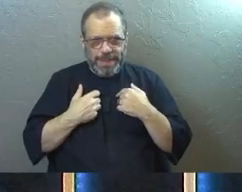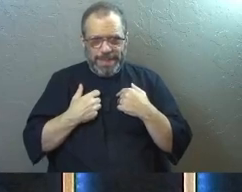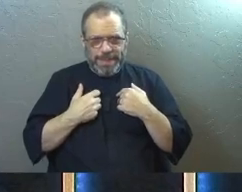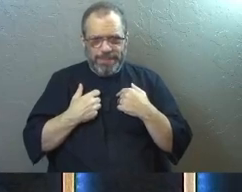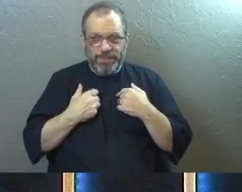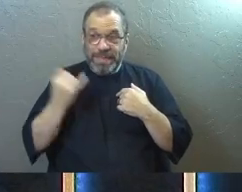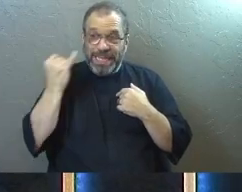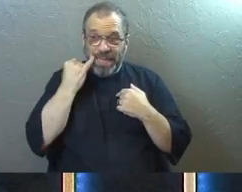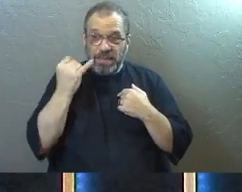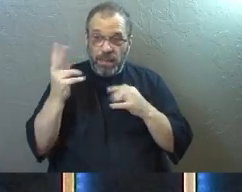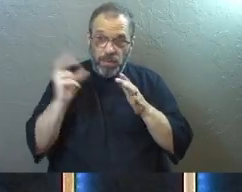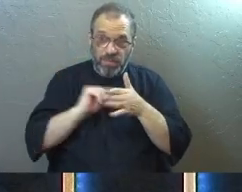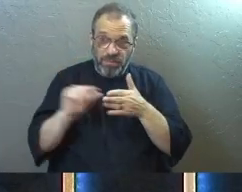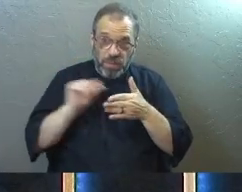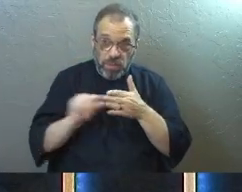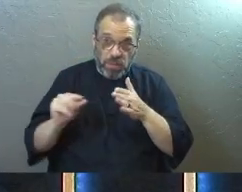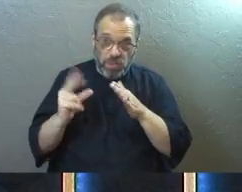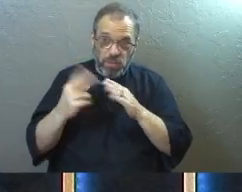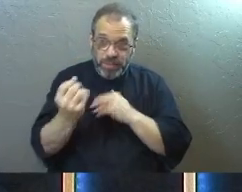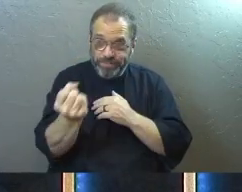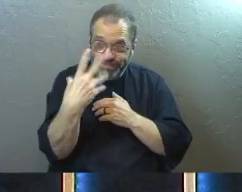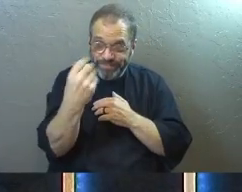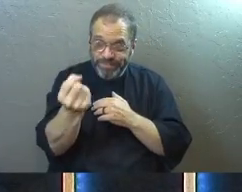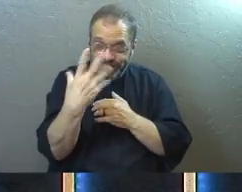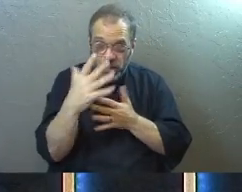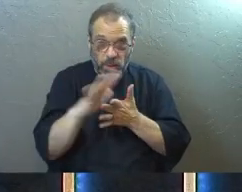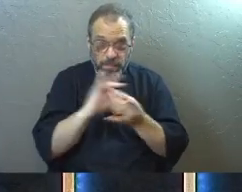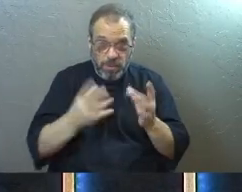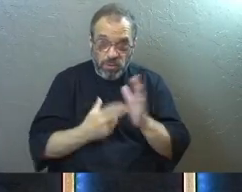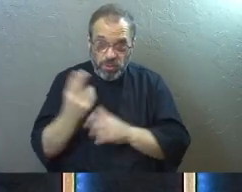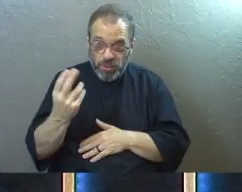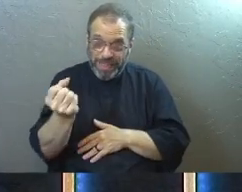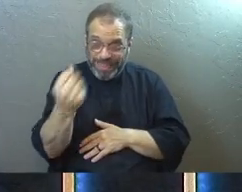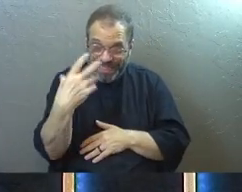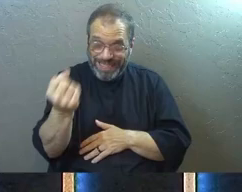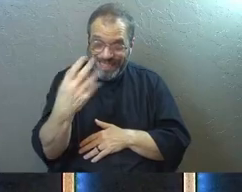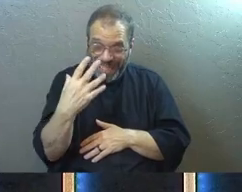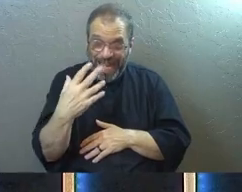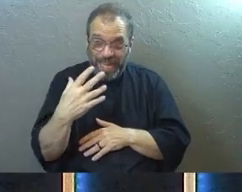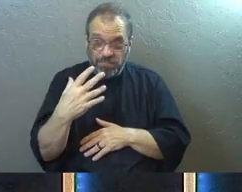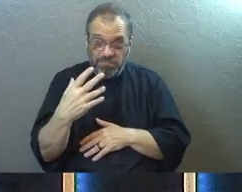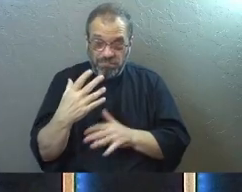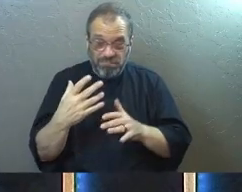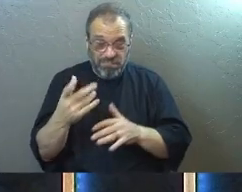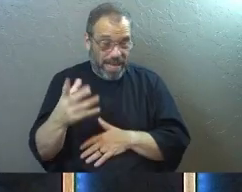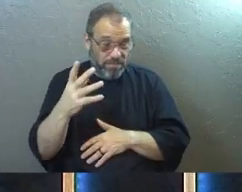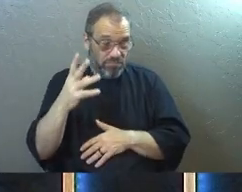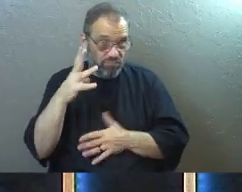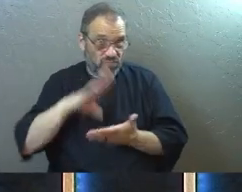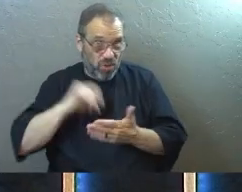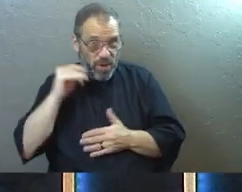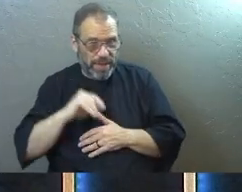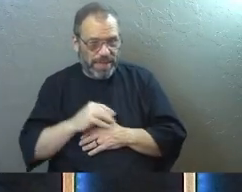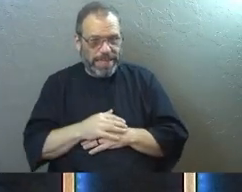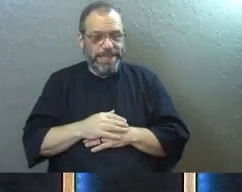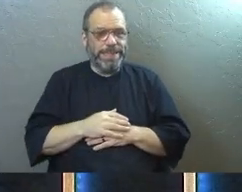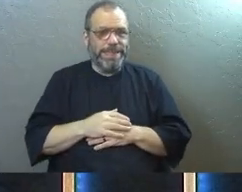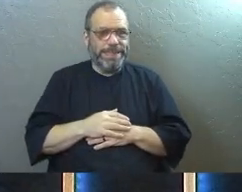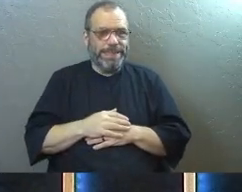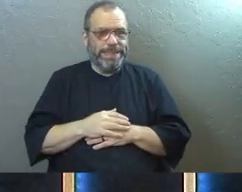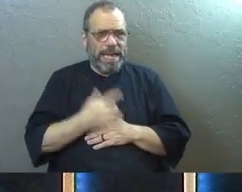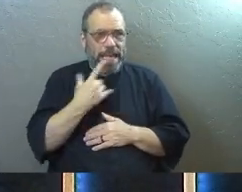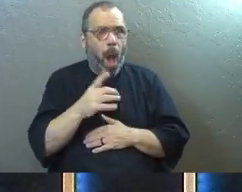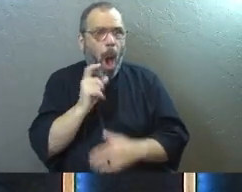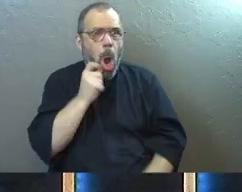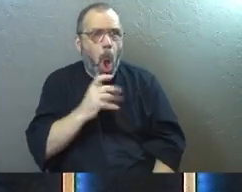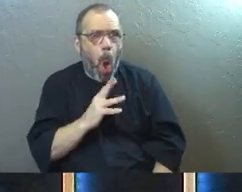anymore when somebody reads a verse or they, you know, a spiritual truth or something really cool that Jesus revealed or whatever. He's like, I don't want to say, oh,